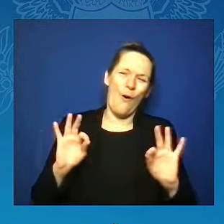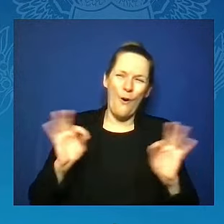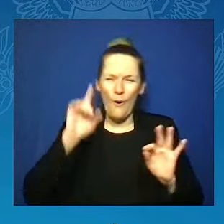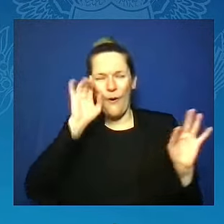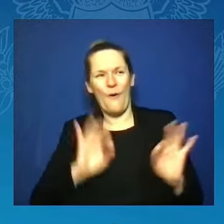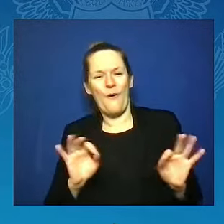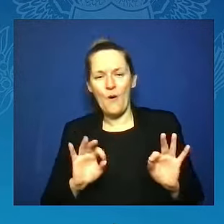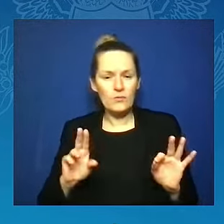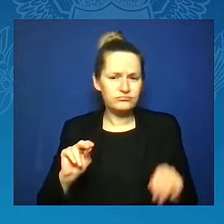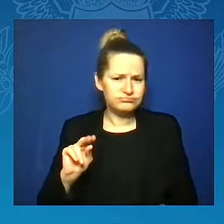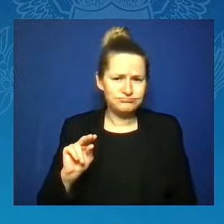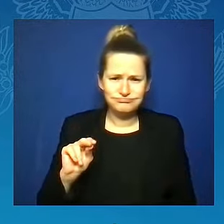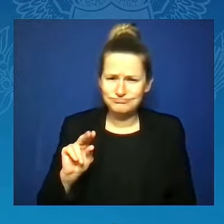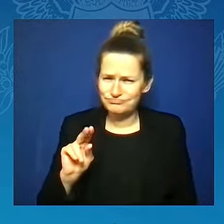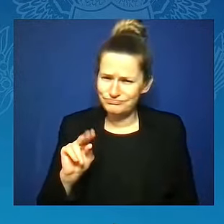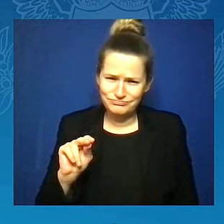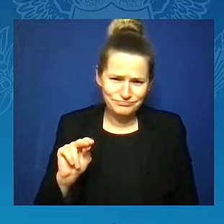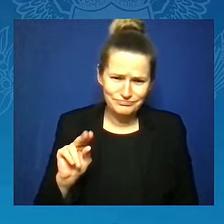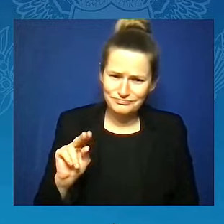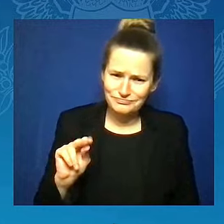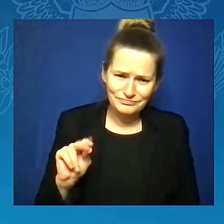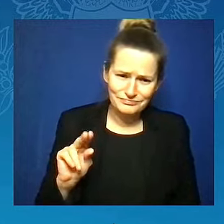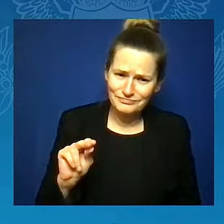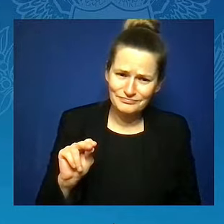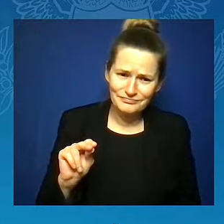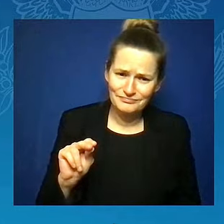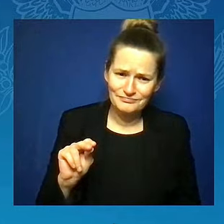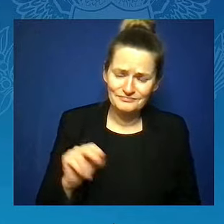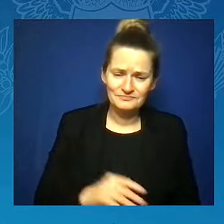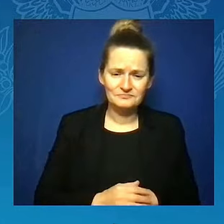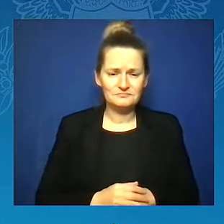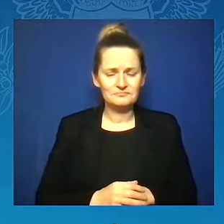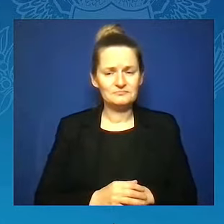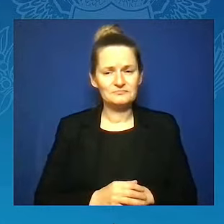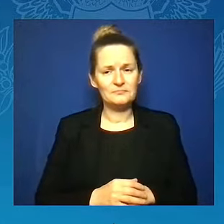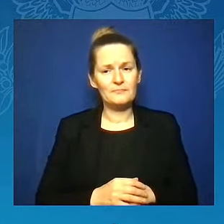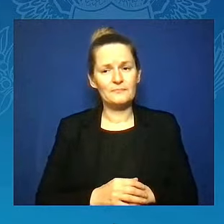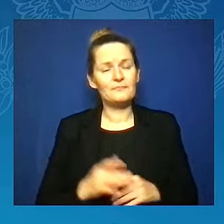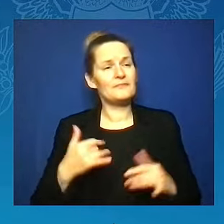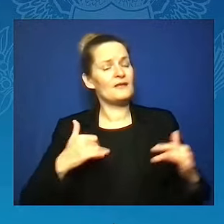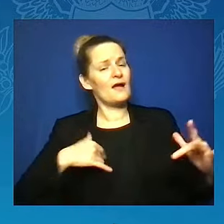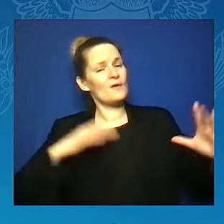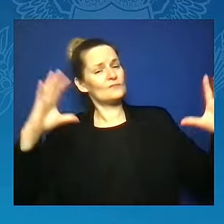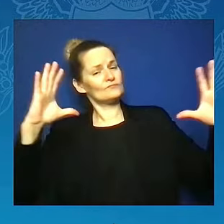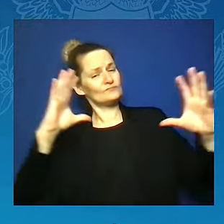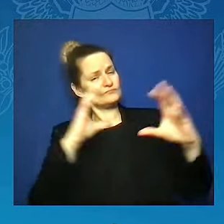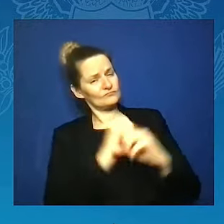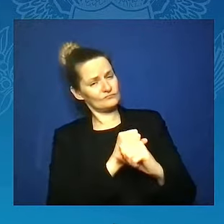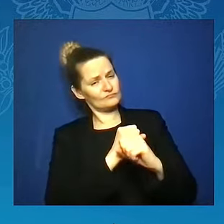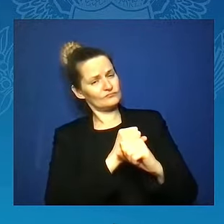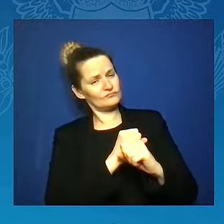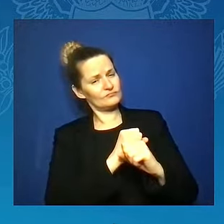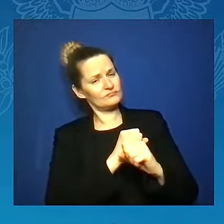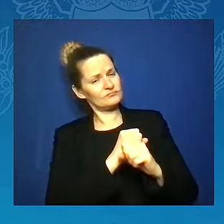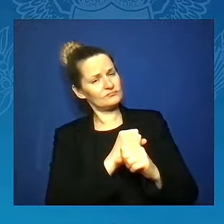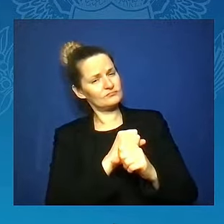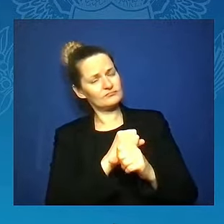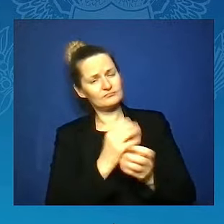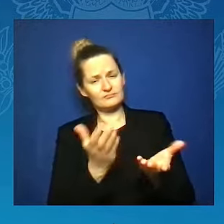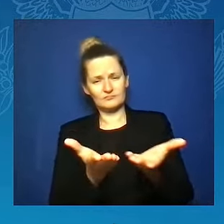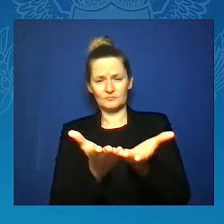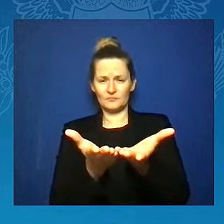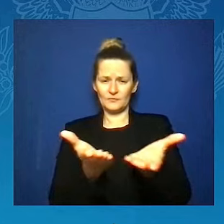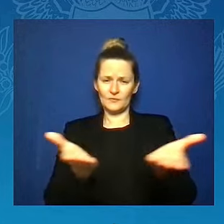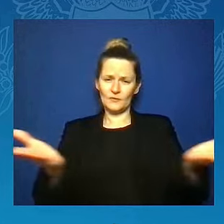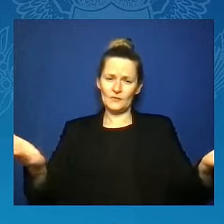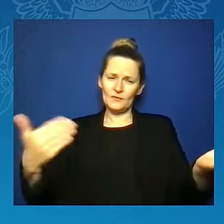So in conclusion, to the incredible members of Zeta Phi Beta Sorority Incorporated, I